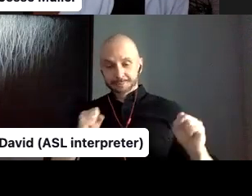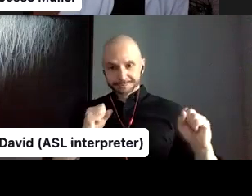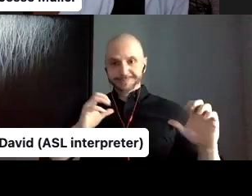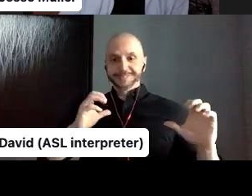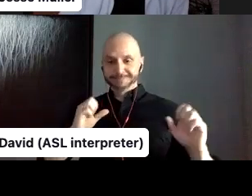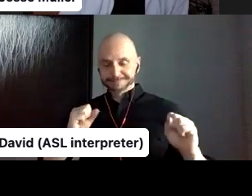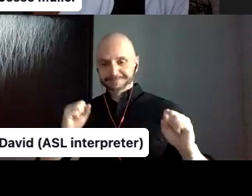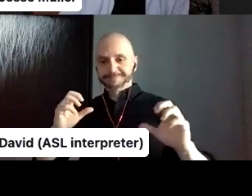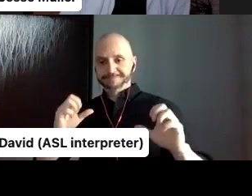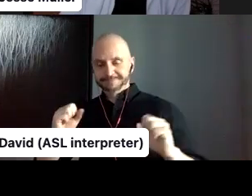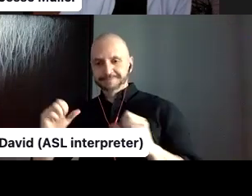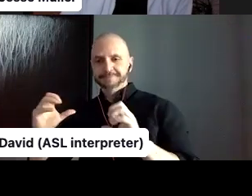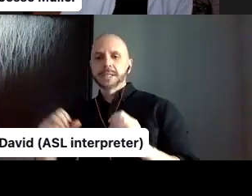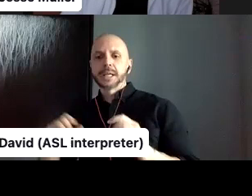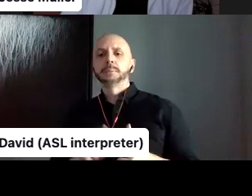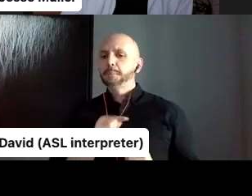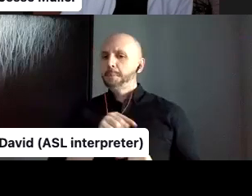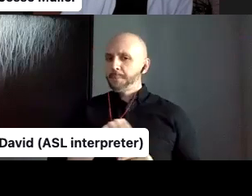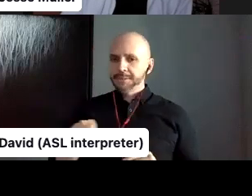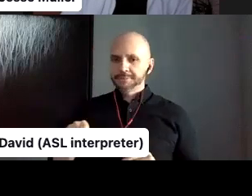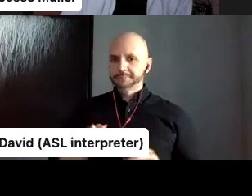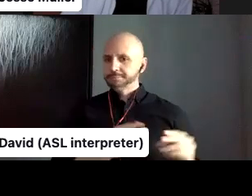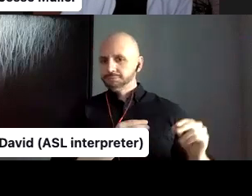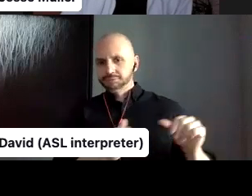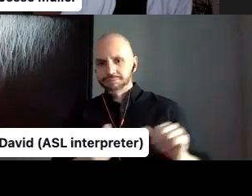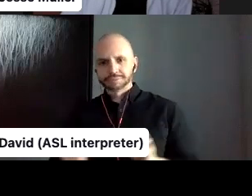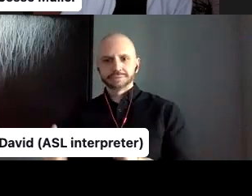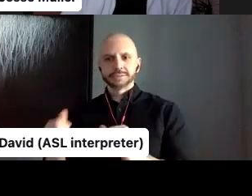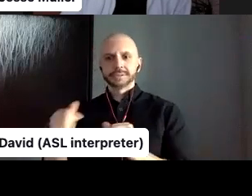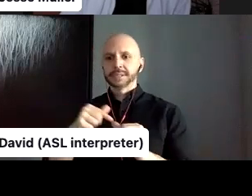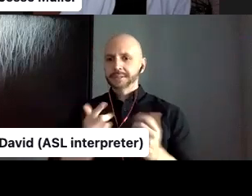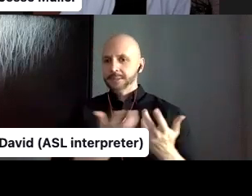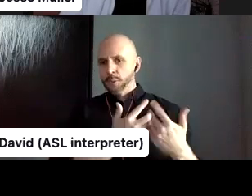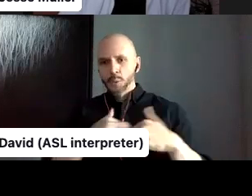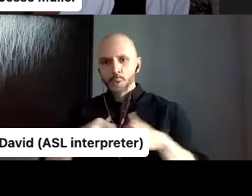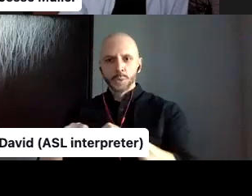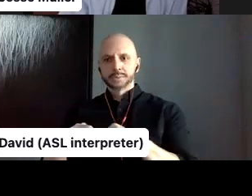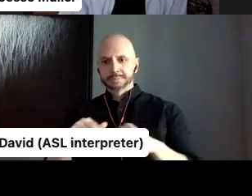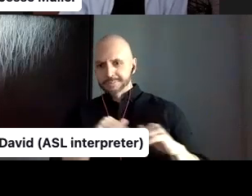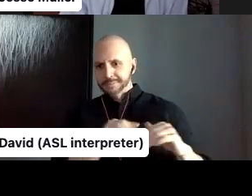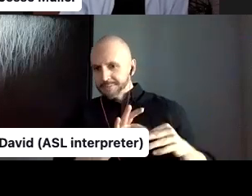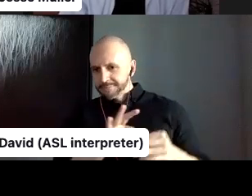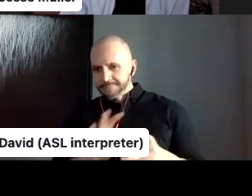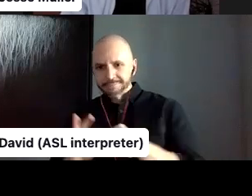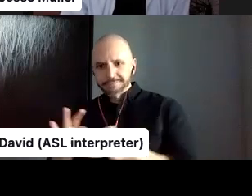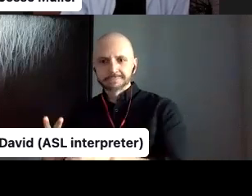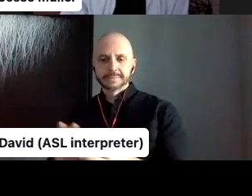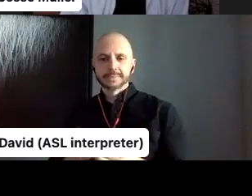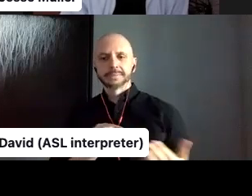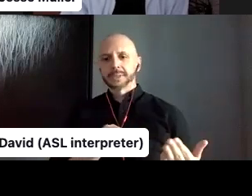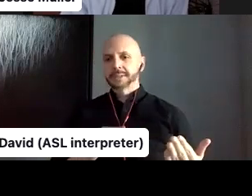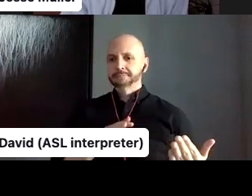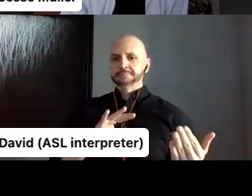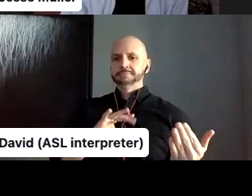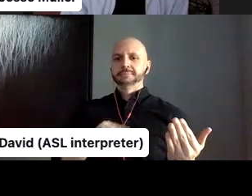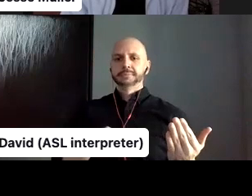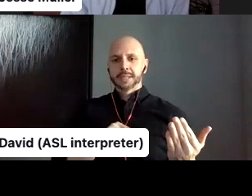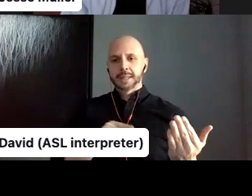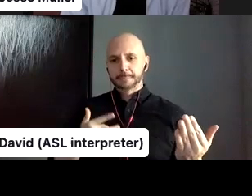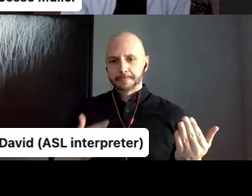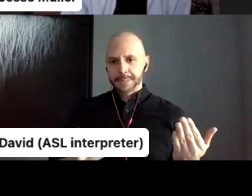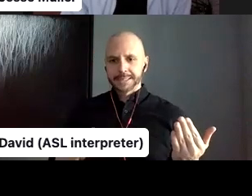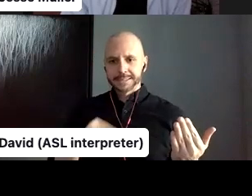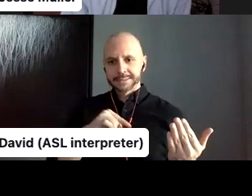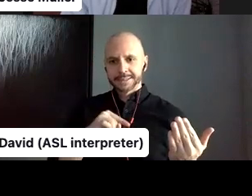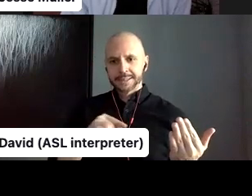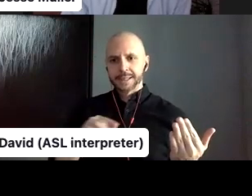together. Um, of course, partially because there's this strict grid of, uh, uh, it has to fit in this